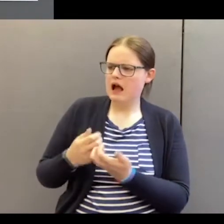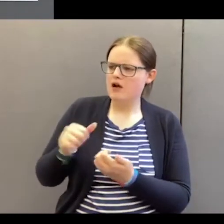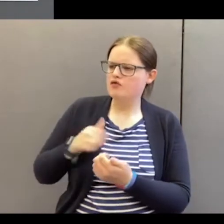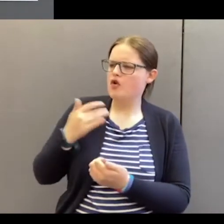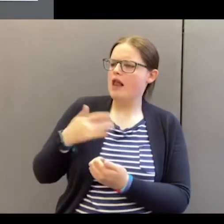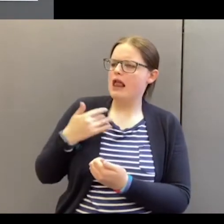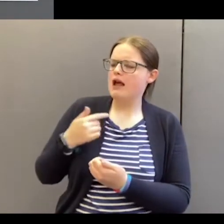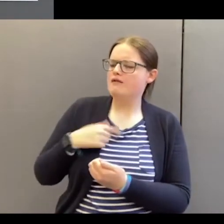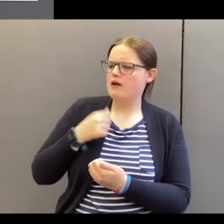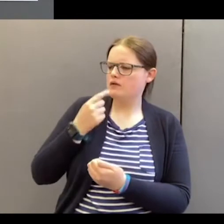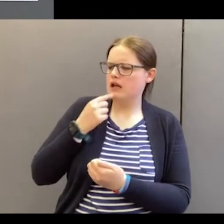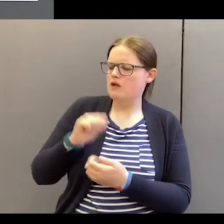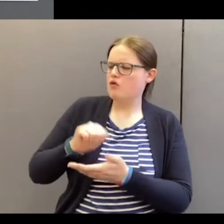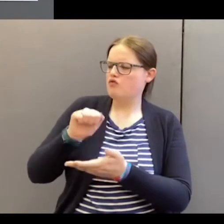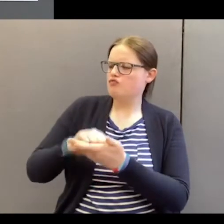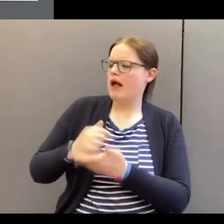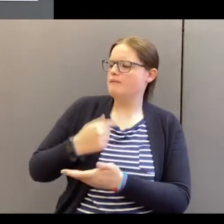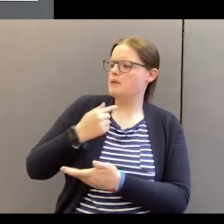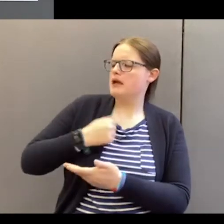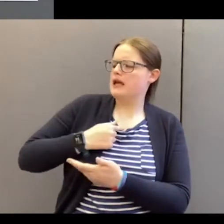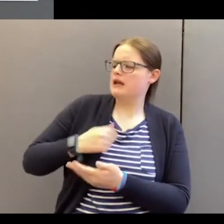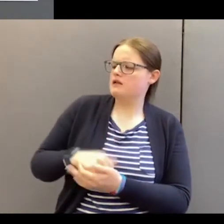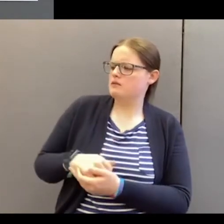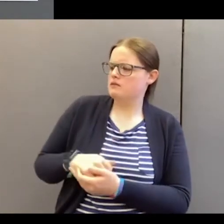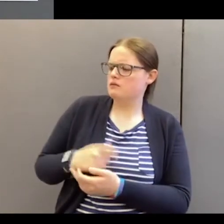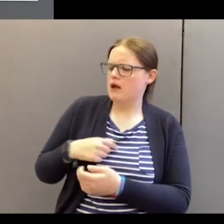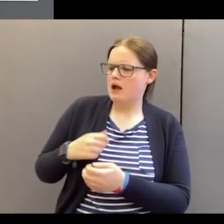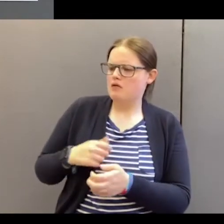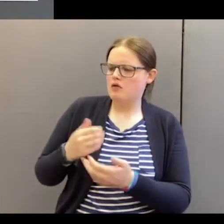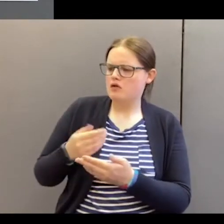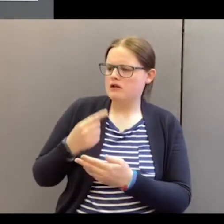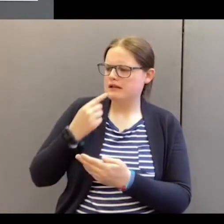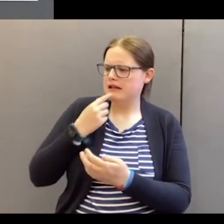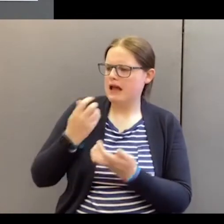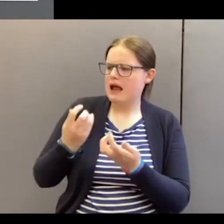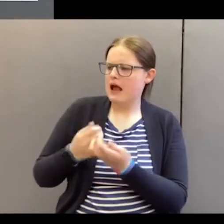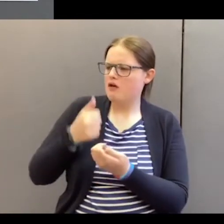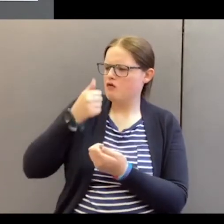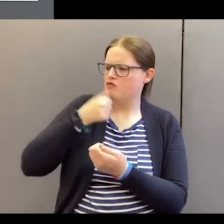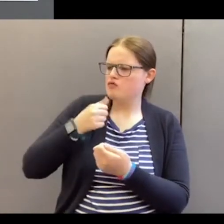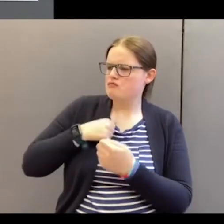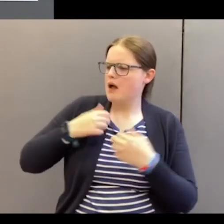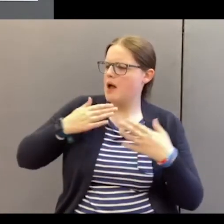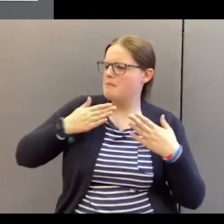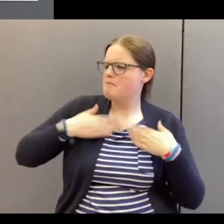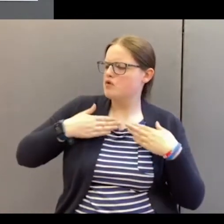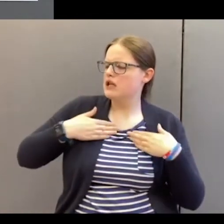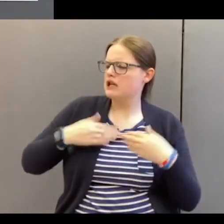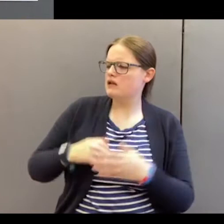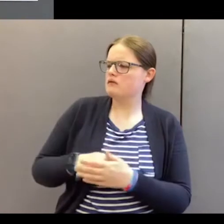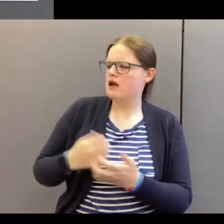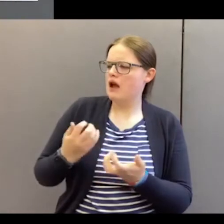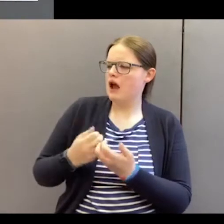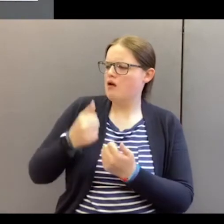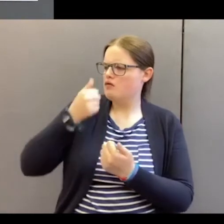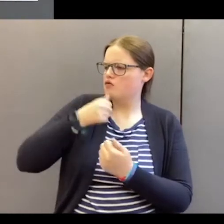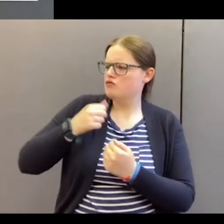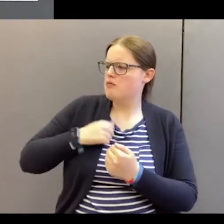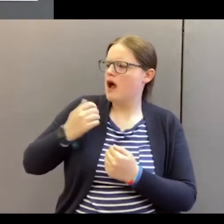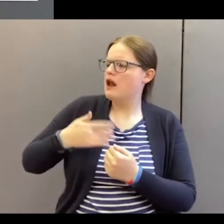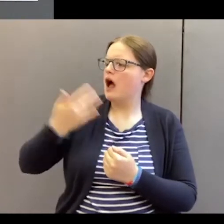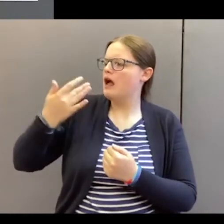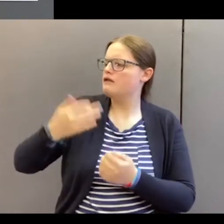say what's right for me. I'll determine how I use my body, how I use my life,